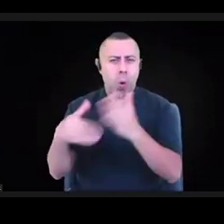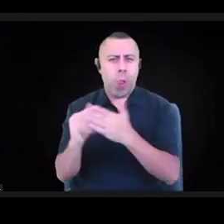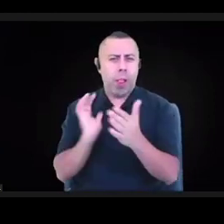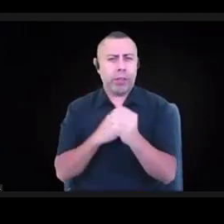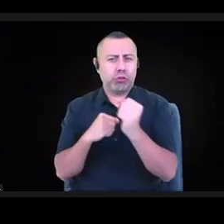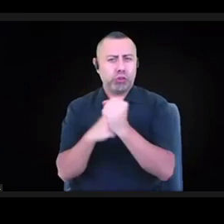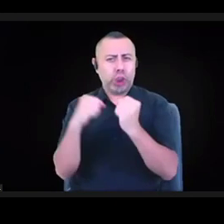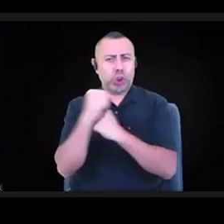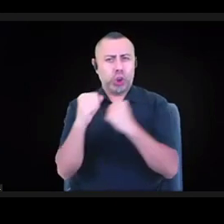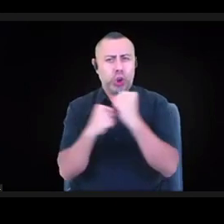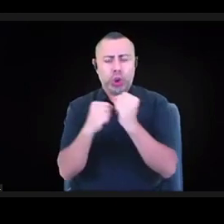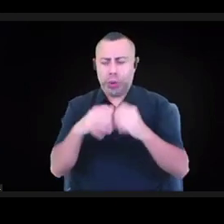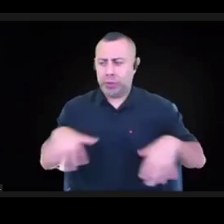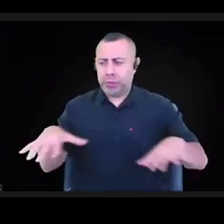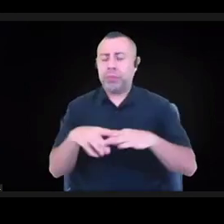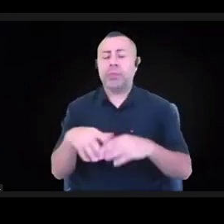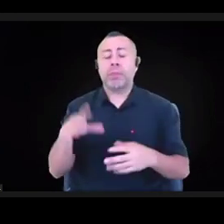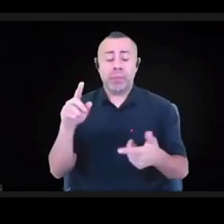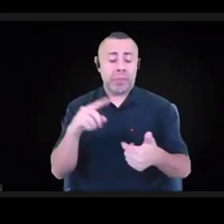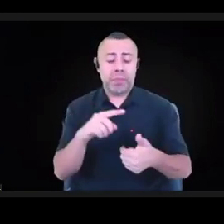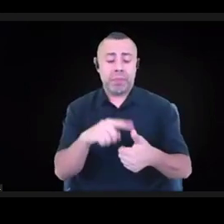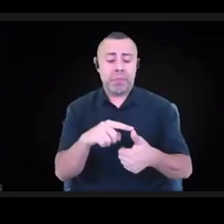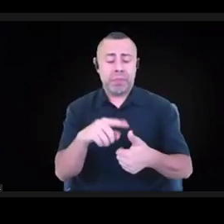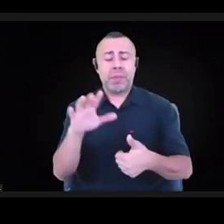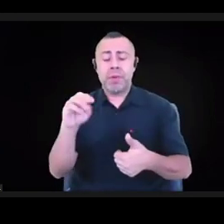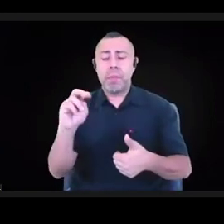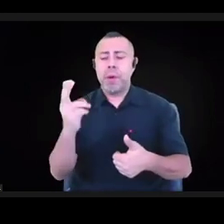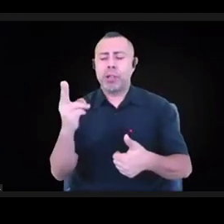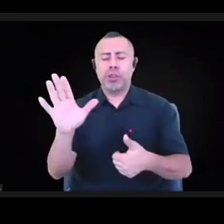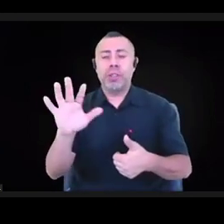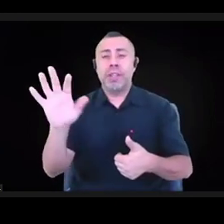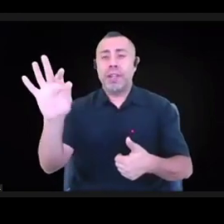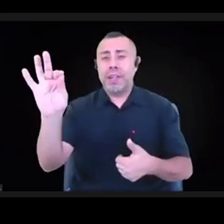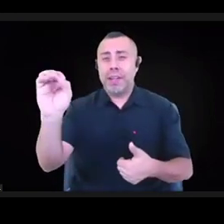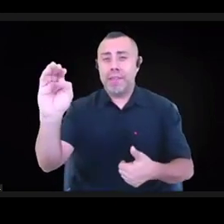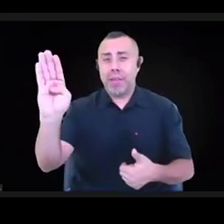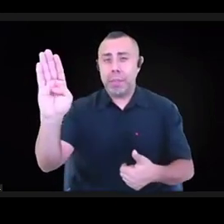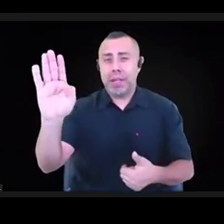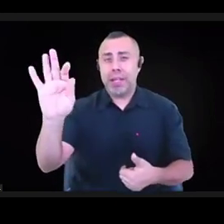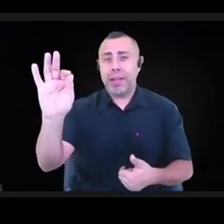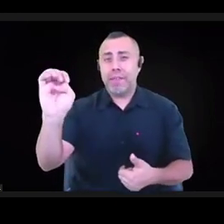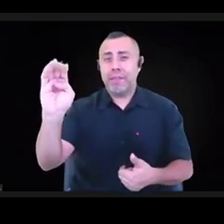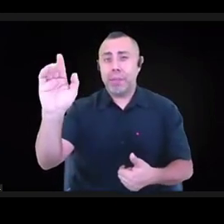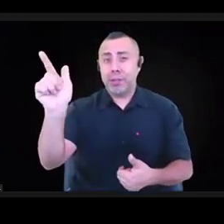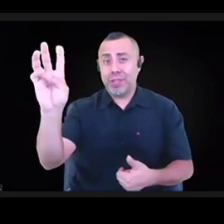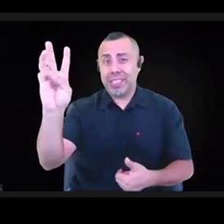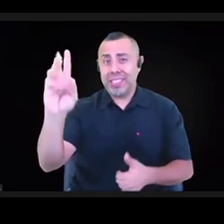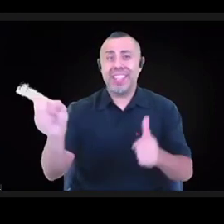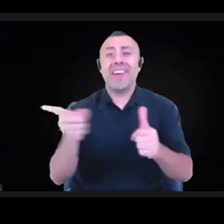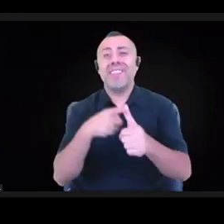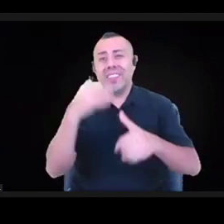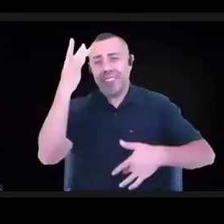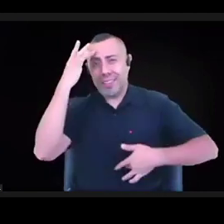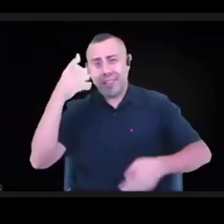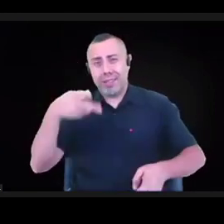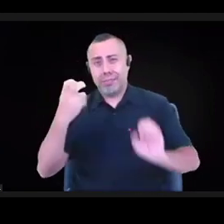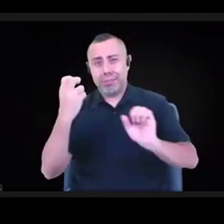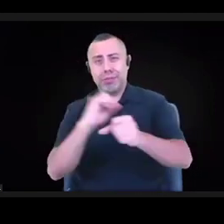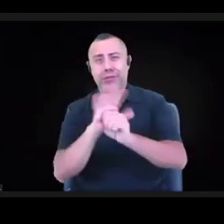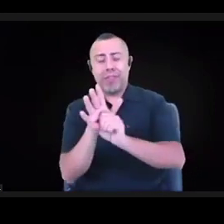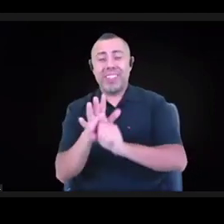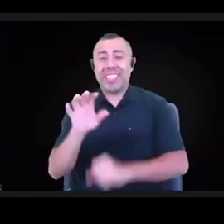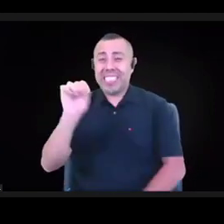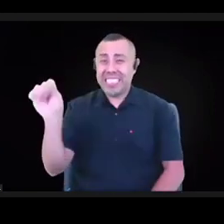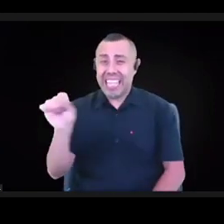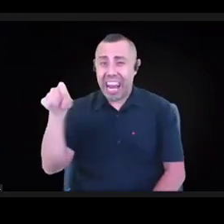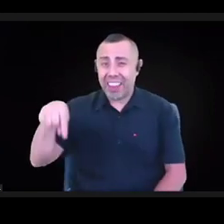In February, on February 26th, the first case of COVID in the United States was reported in Seattle. On February 29th, the first death from COVID